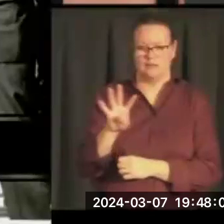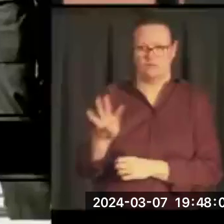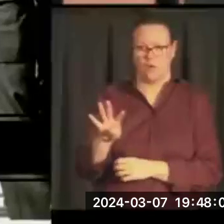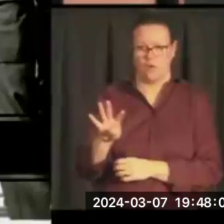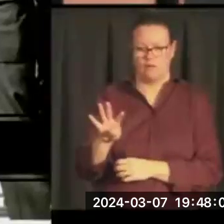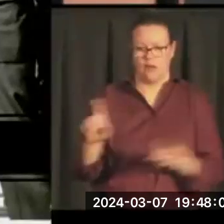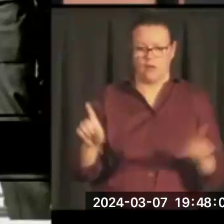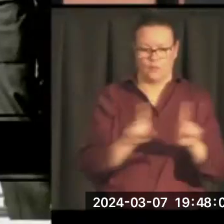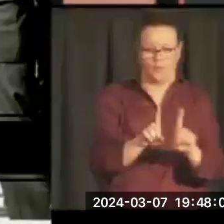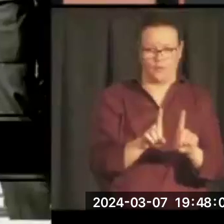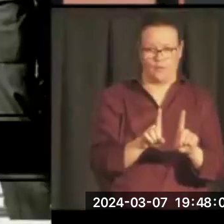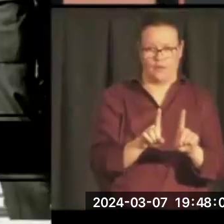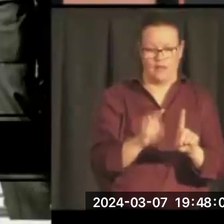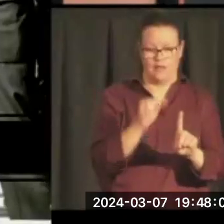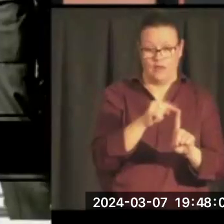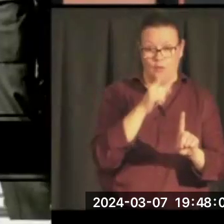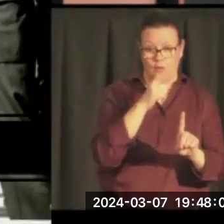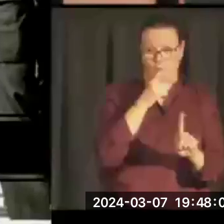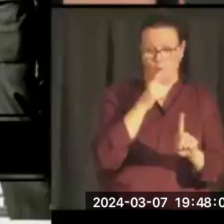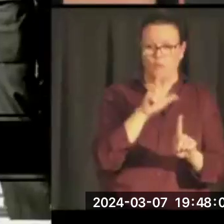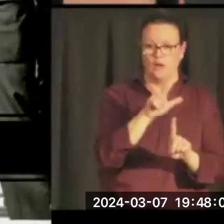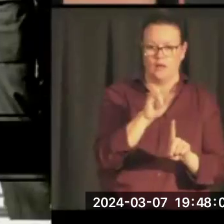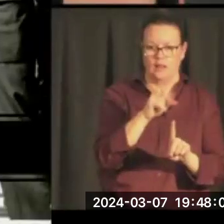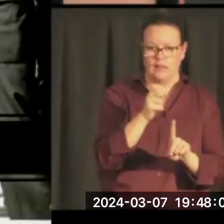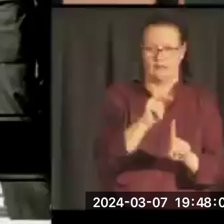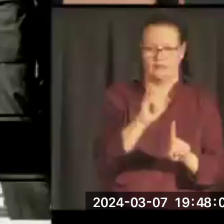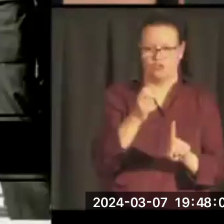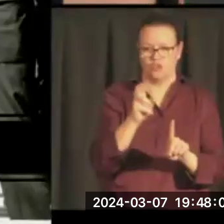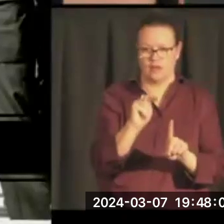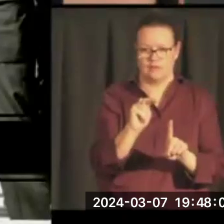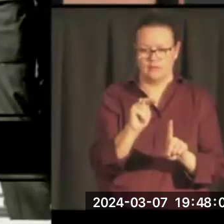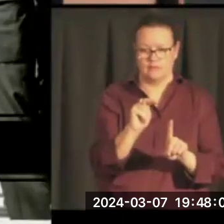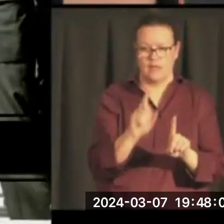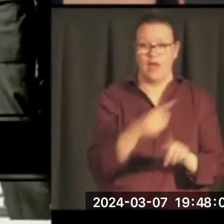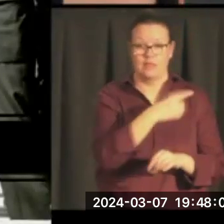And this is one of the last times you're going to see Mike Mansfield in a photo op.